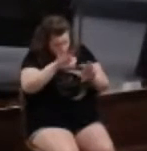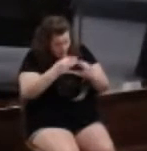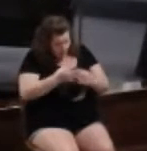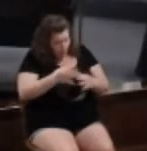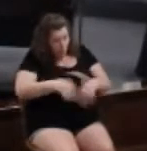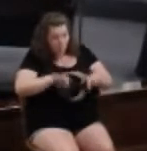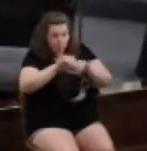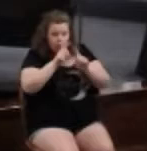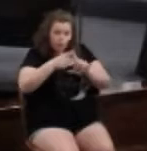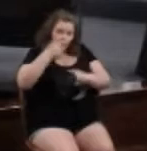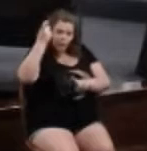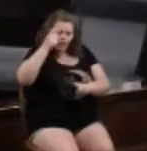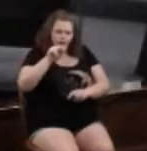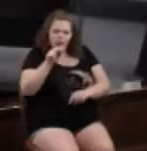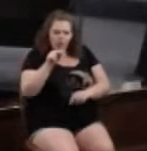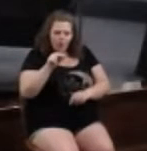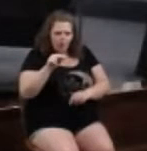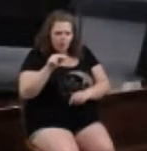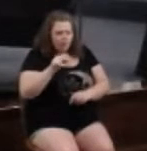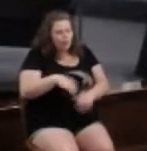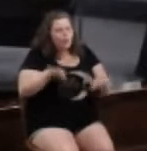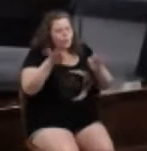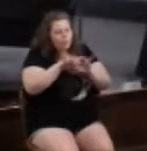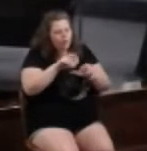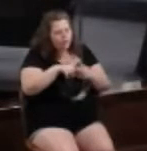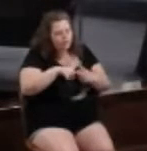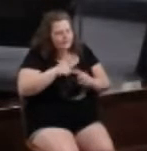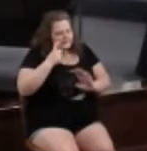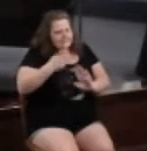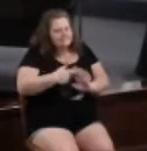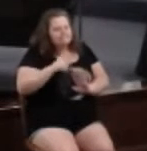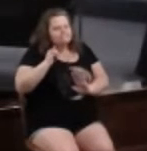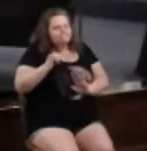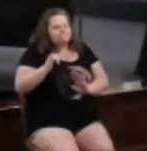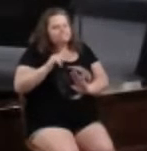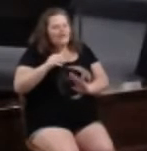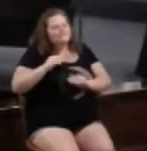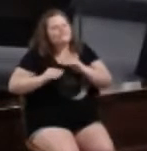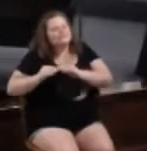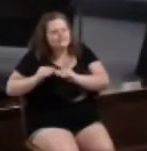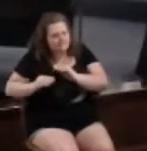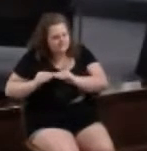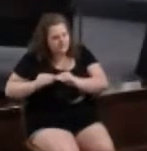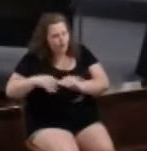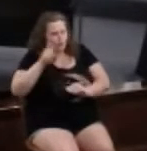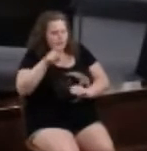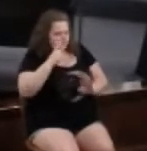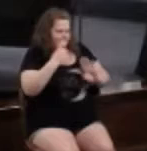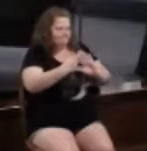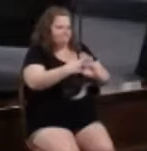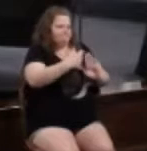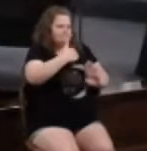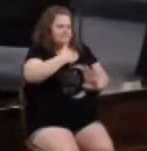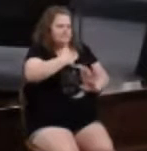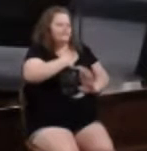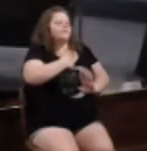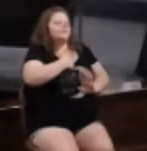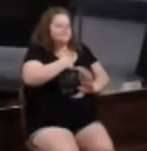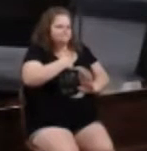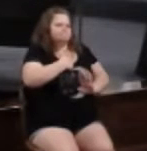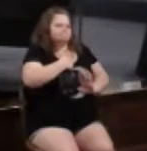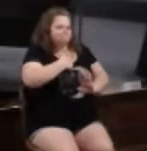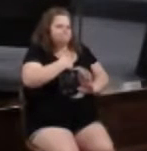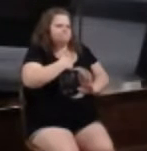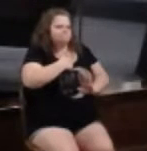It is about reconciliation and restoration. We should be trying to reconcile ourselves with our